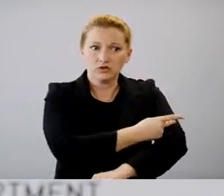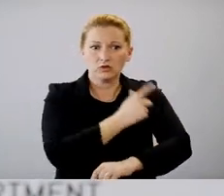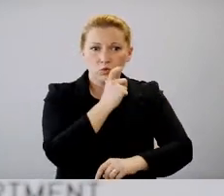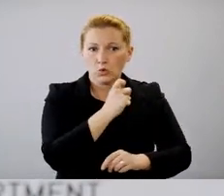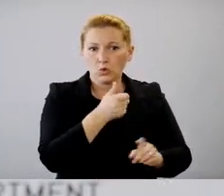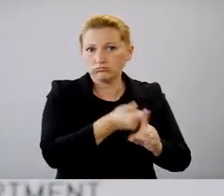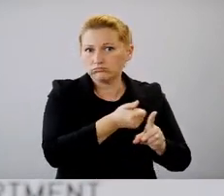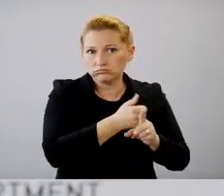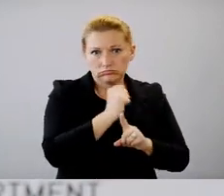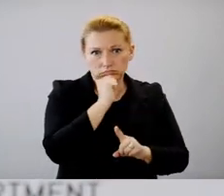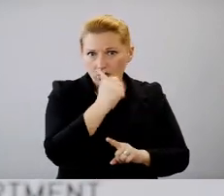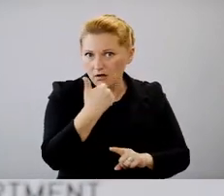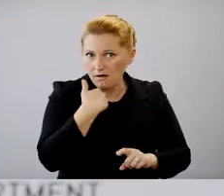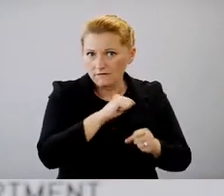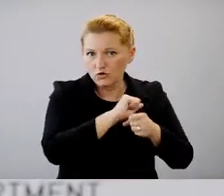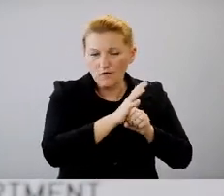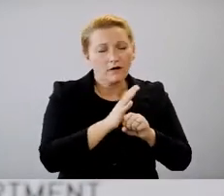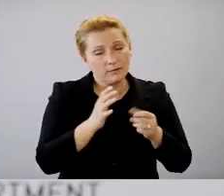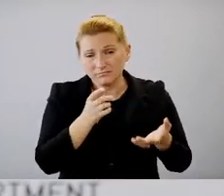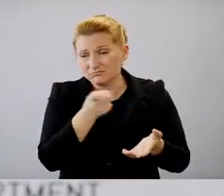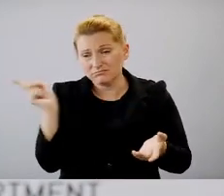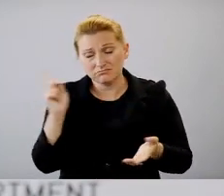they have all of those options available to them.